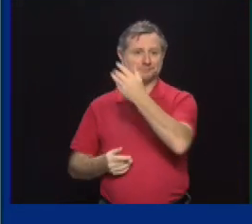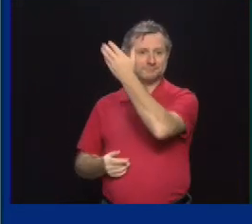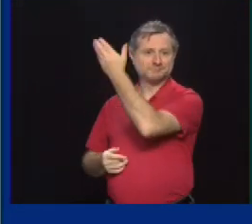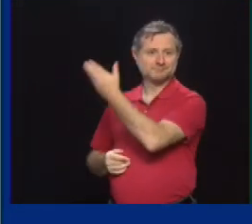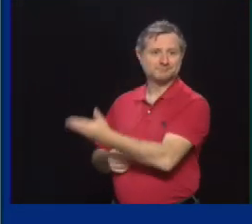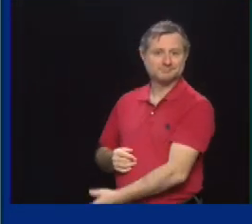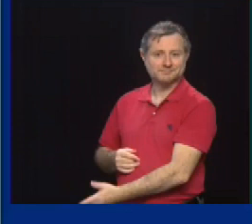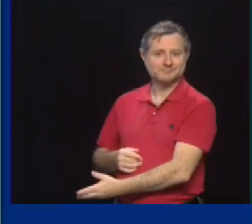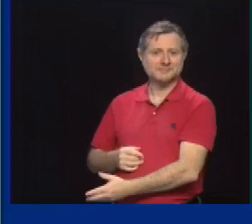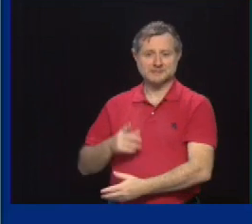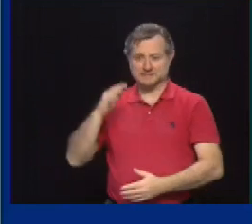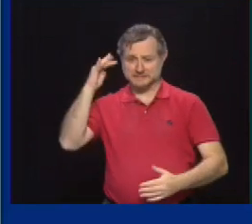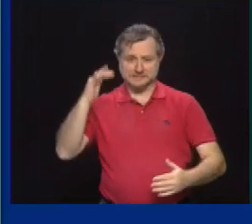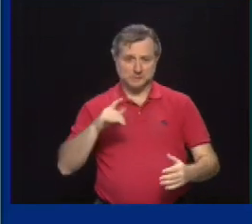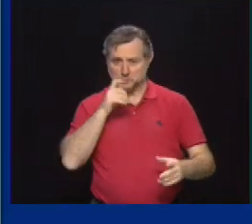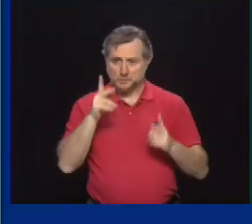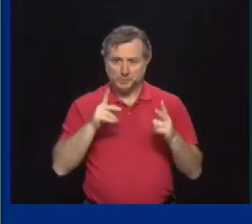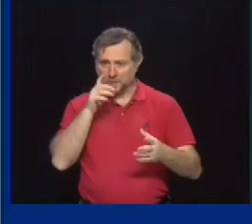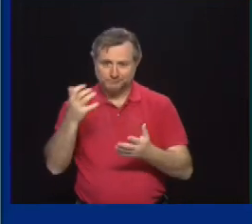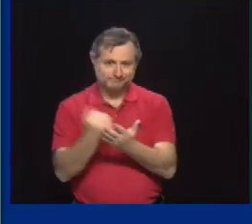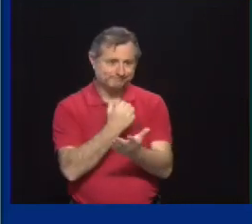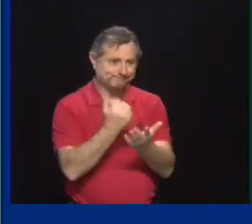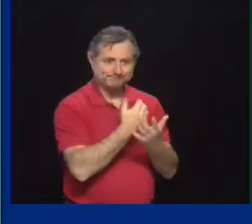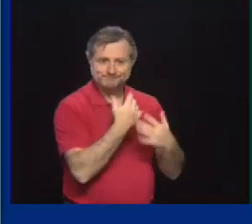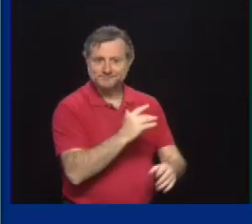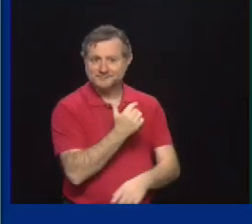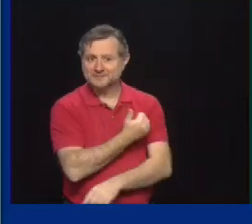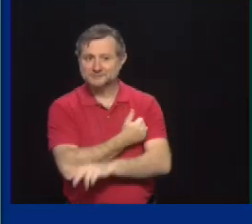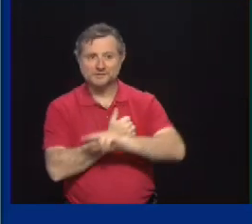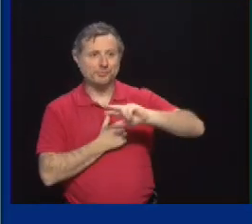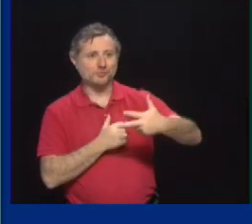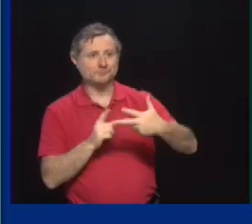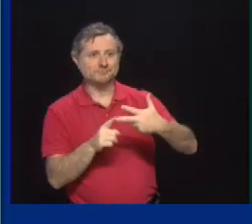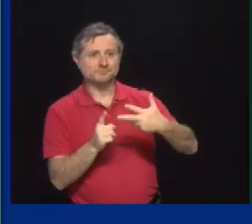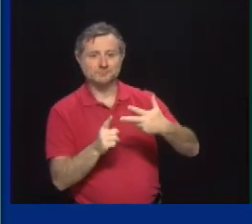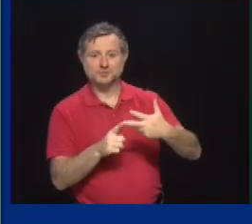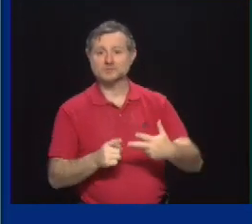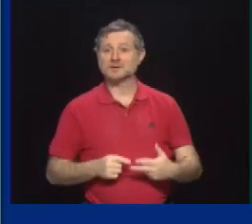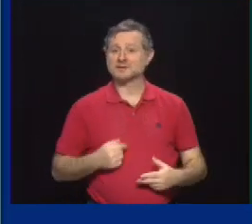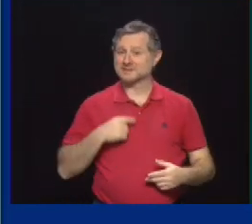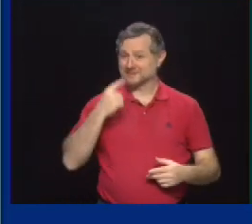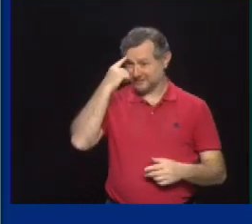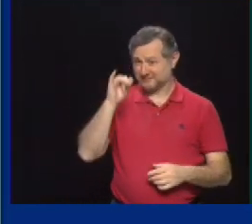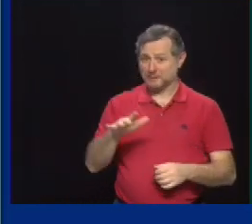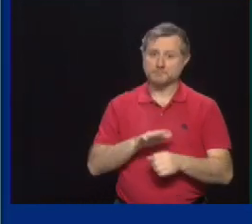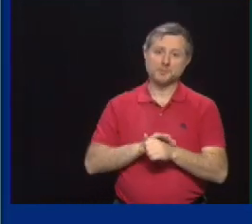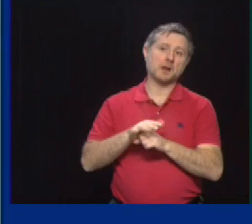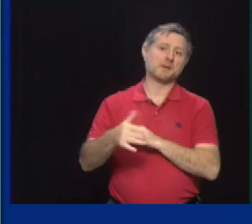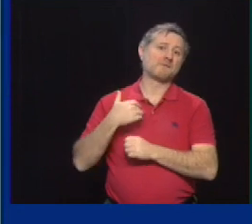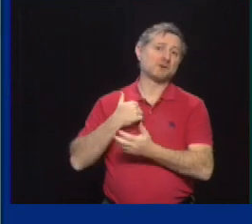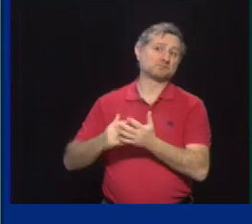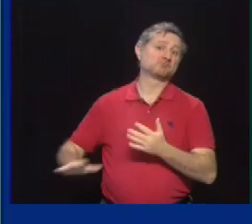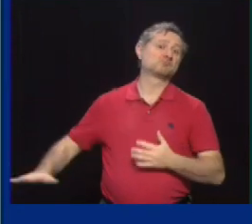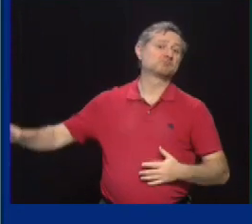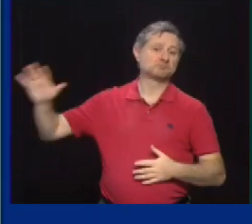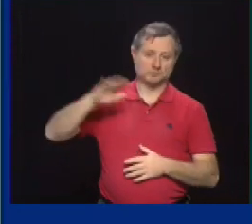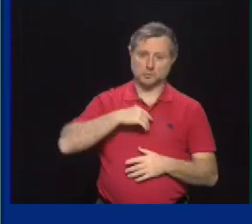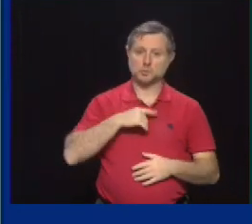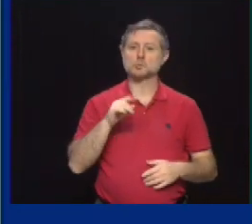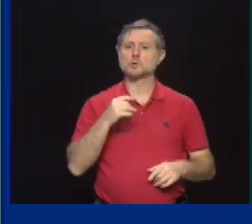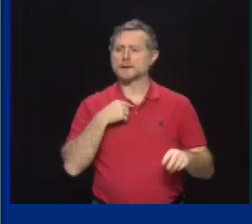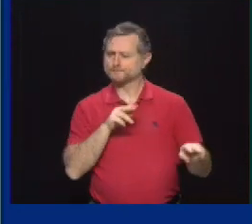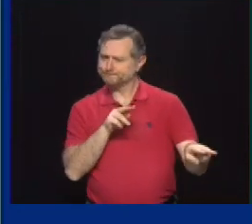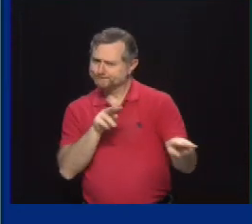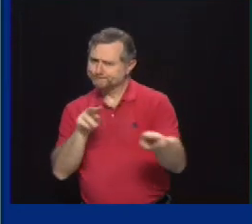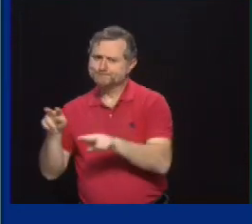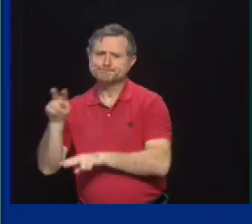their booster shots. I'm not aware of any shortage of supply, and this is something we monitor intensely to make sure that everybody has what